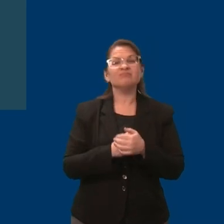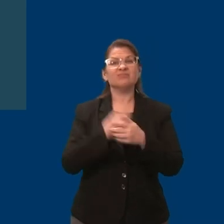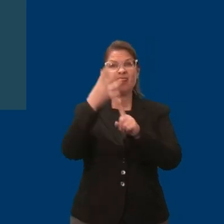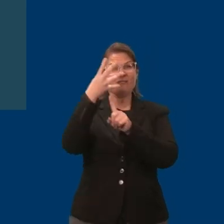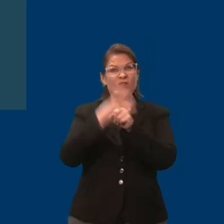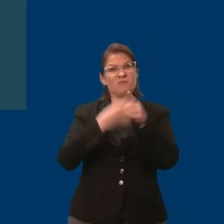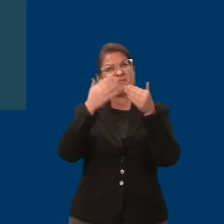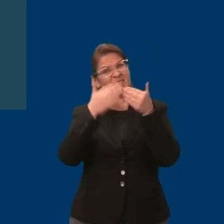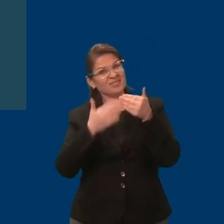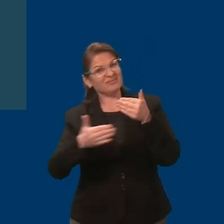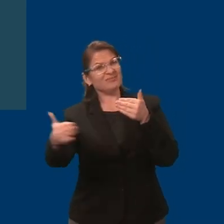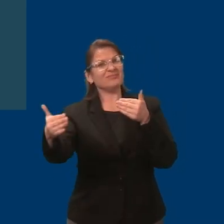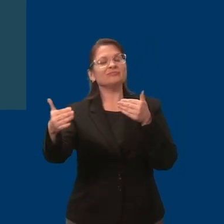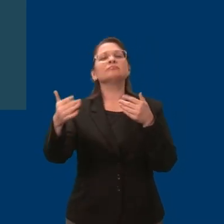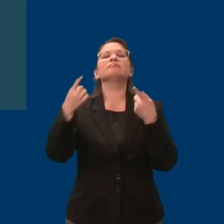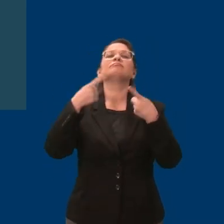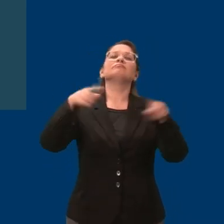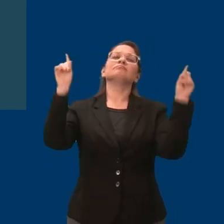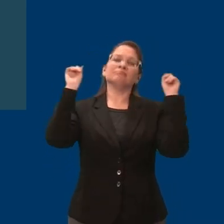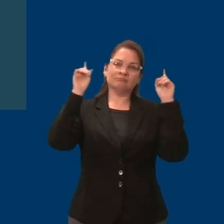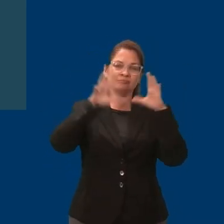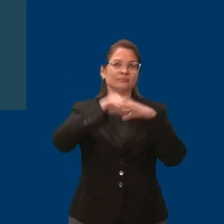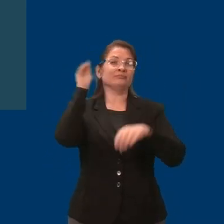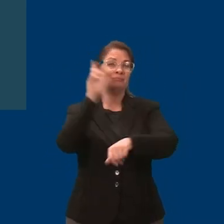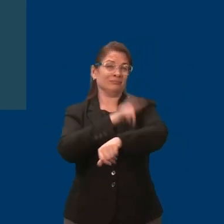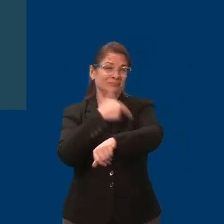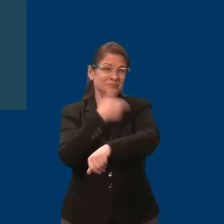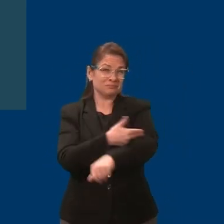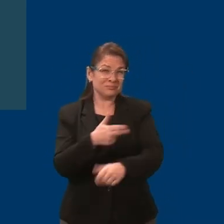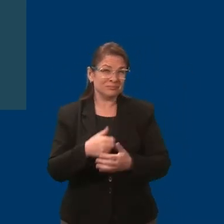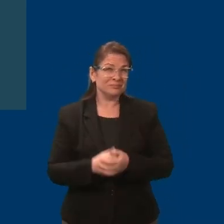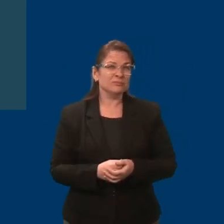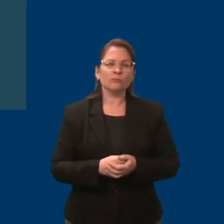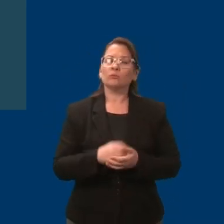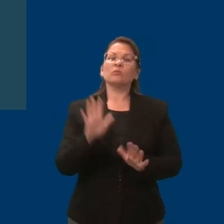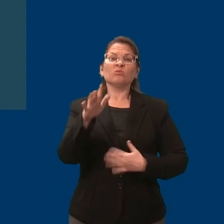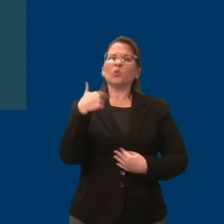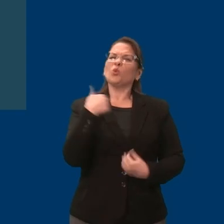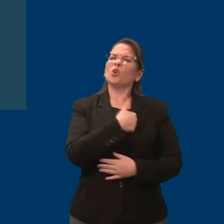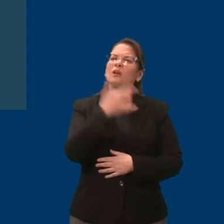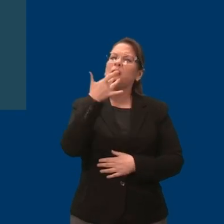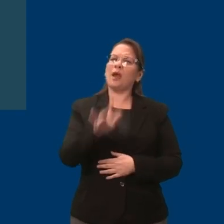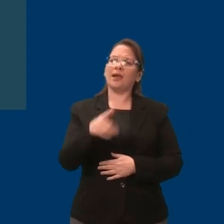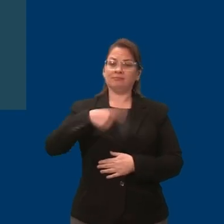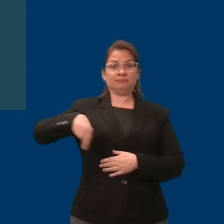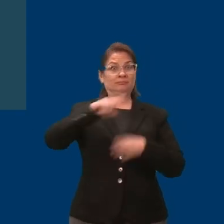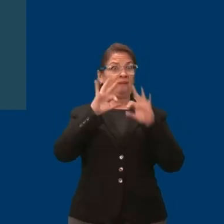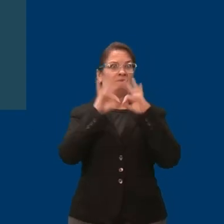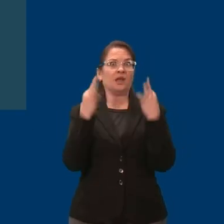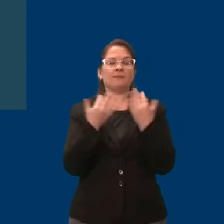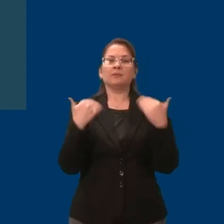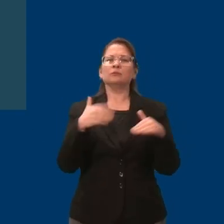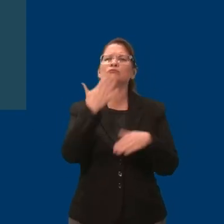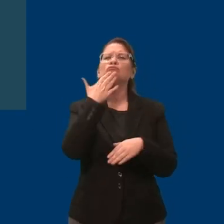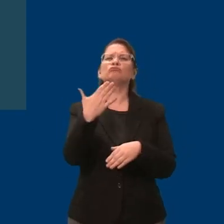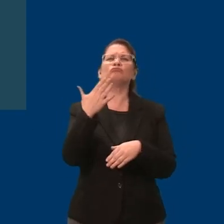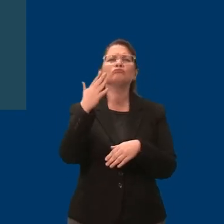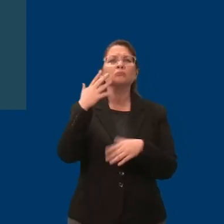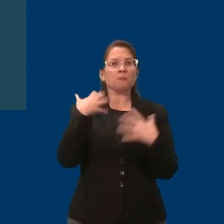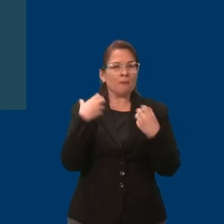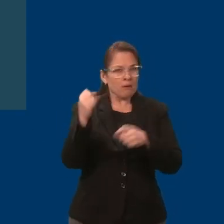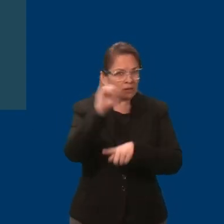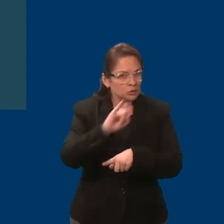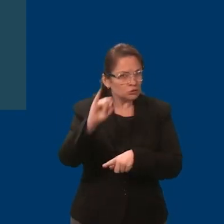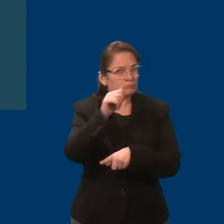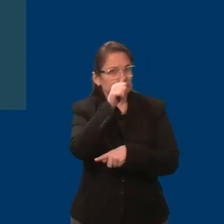I know today that we are one of the lucky rare disease families out there. We had good private PPO insurance when we entered that hospital.